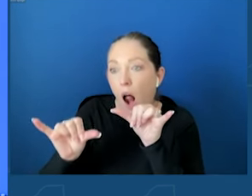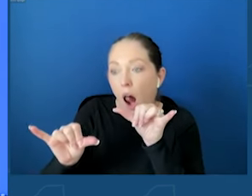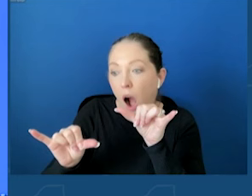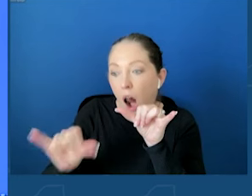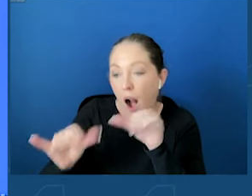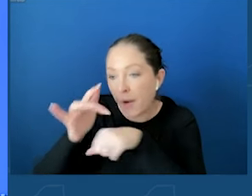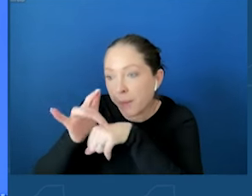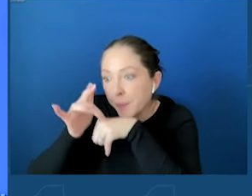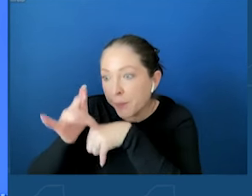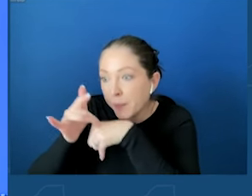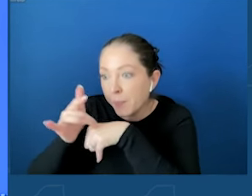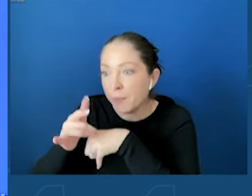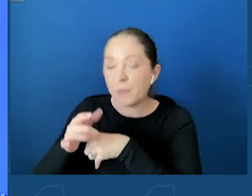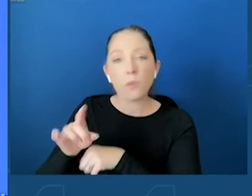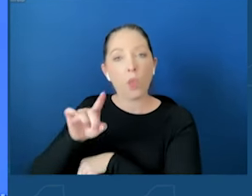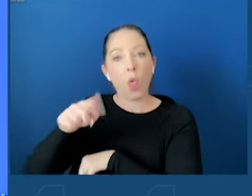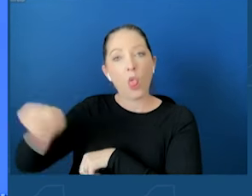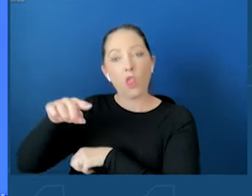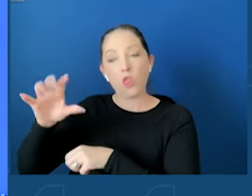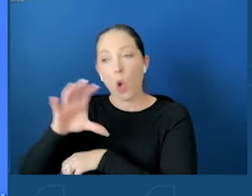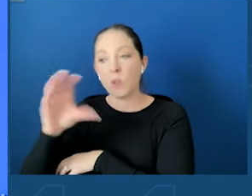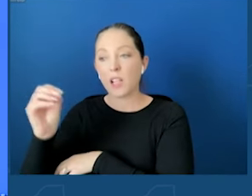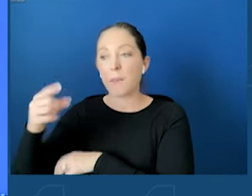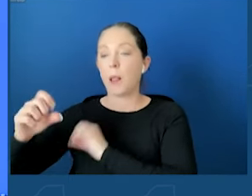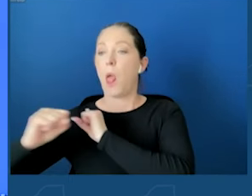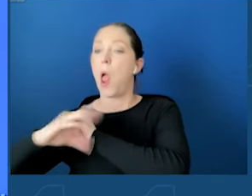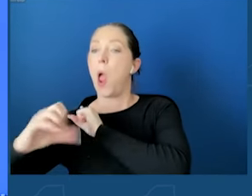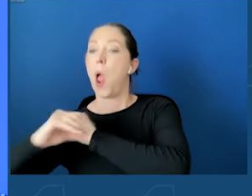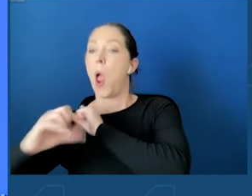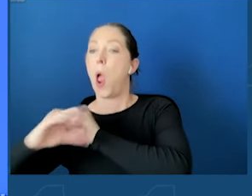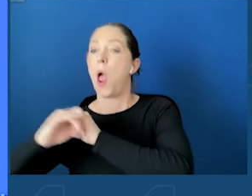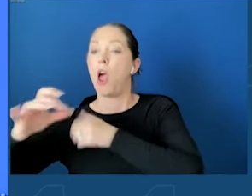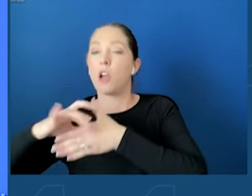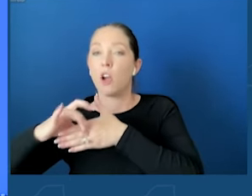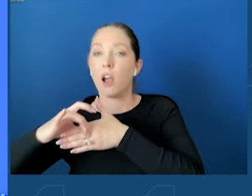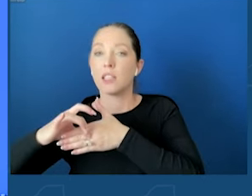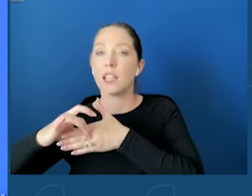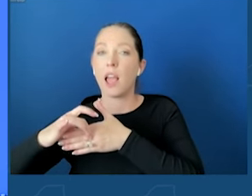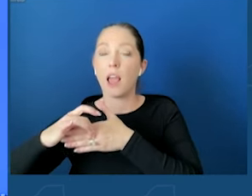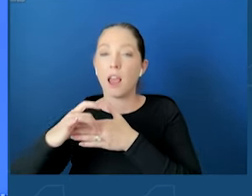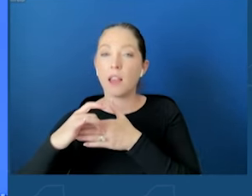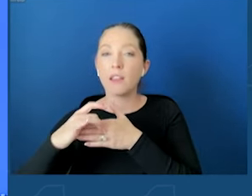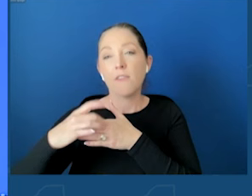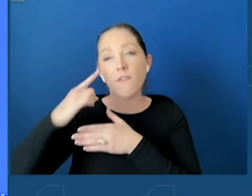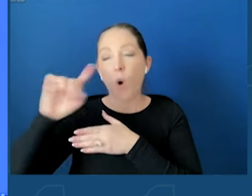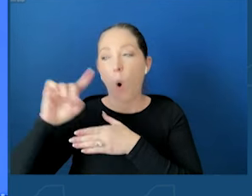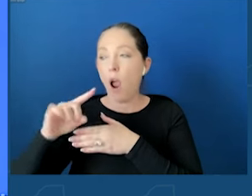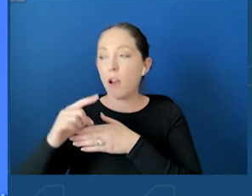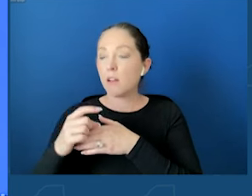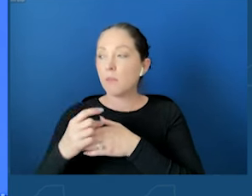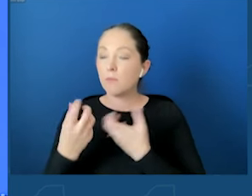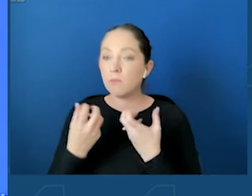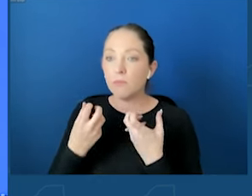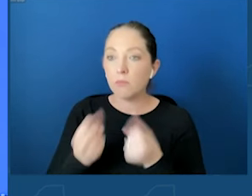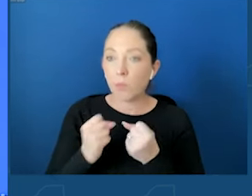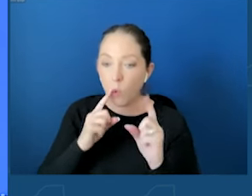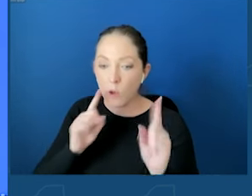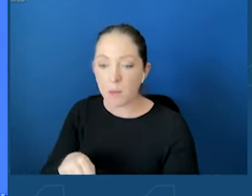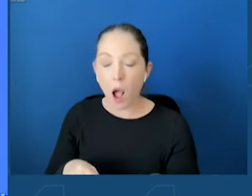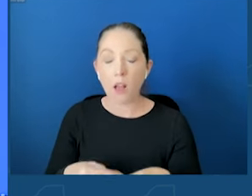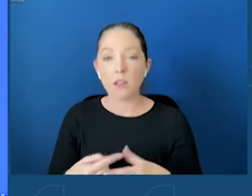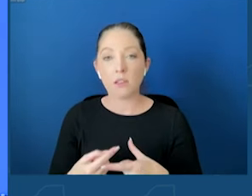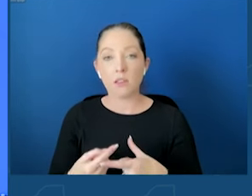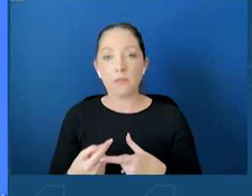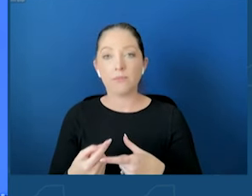that they know arouses strong responses and impulses. For children, this includes some of the most